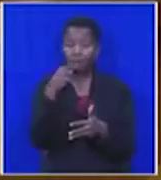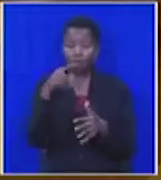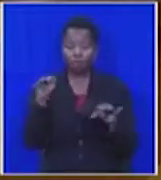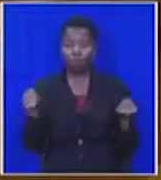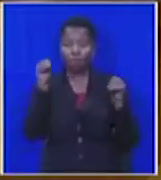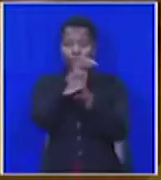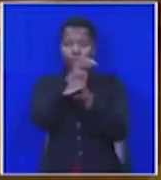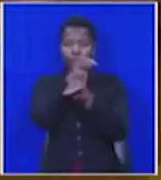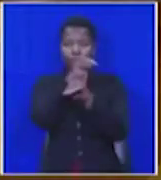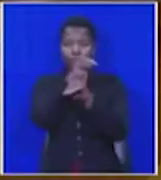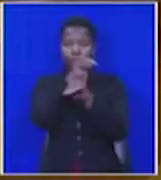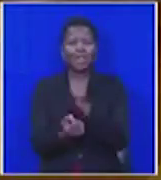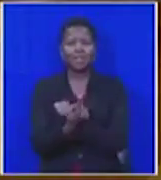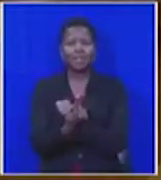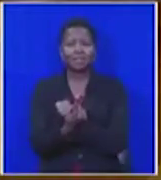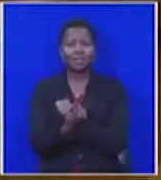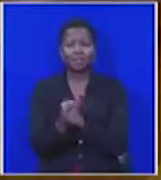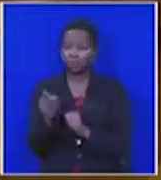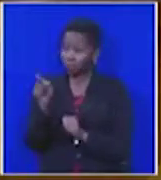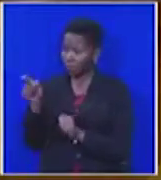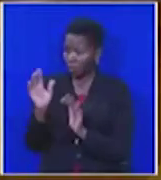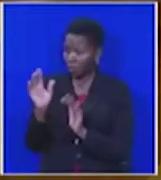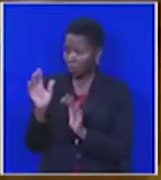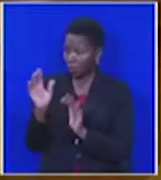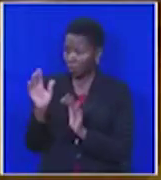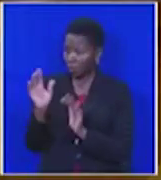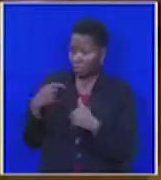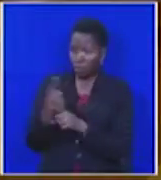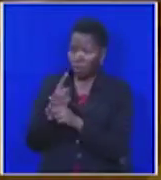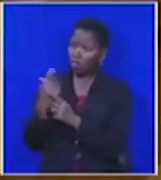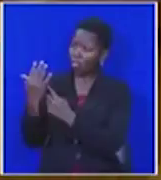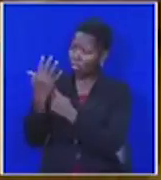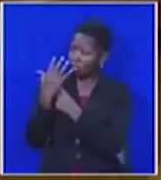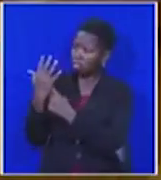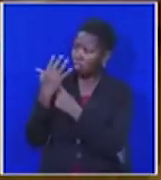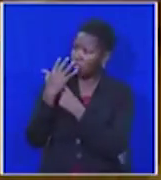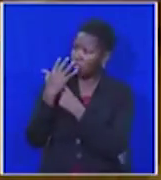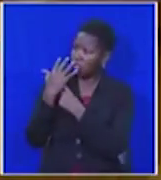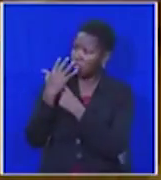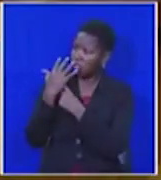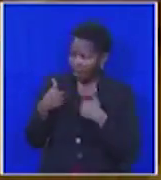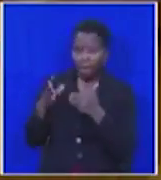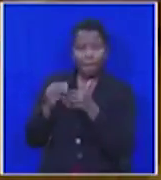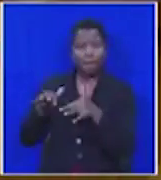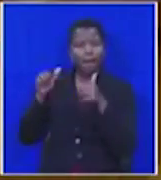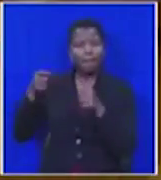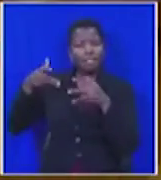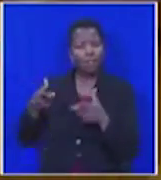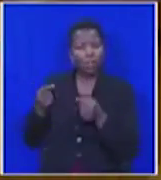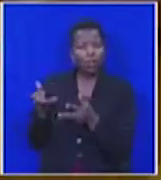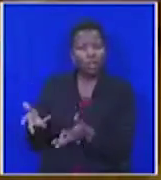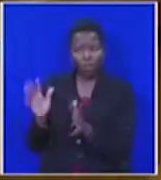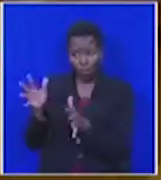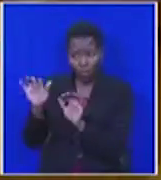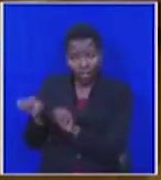benches? Would you accept the type of suppression and tyranny being visited on you by the presiding officers of this House?